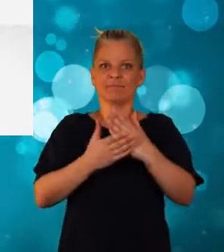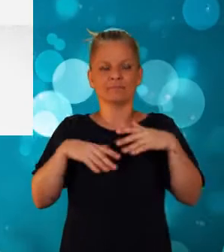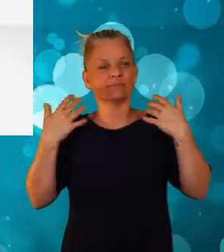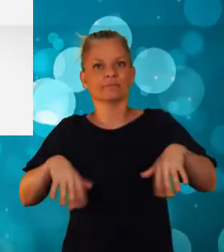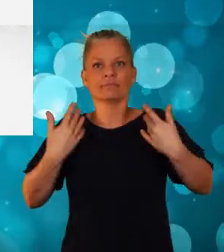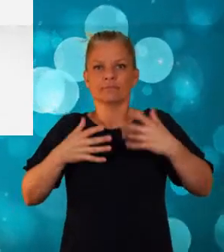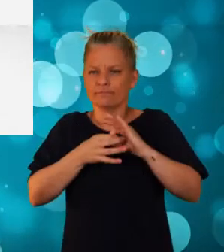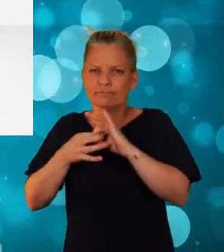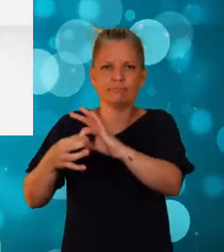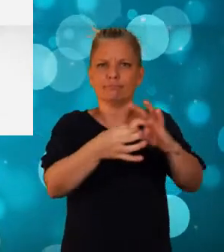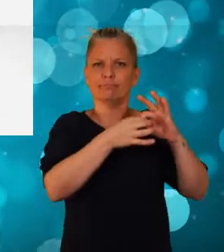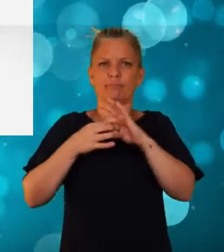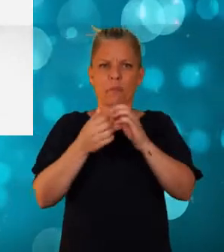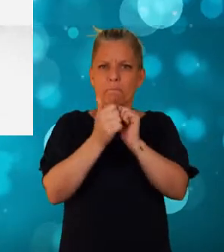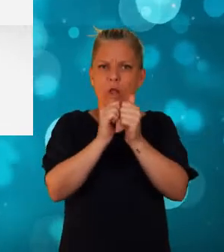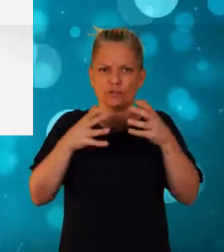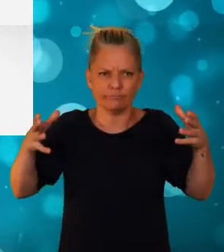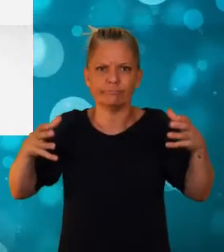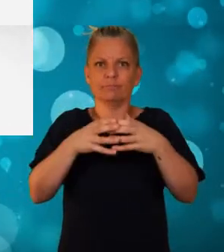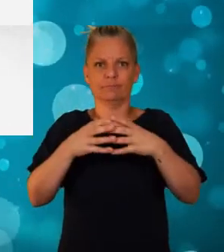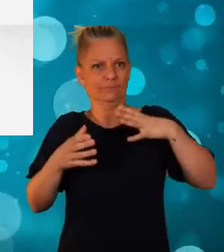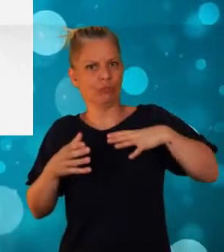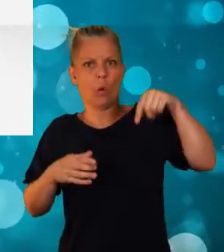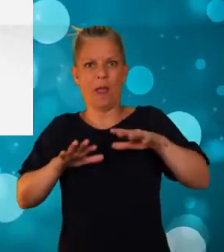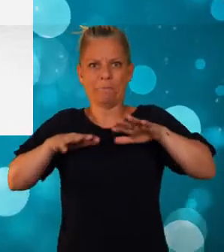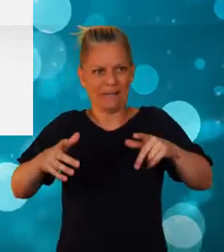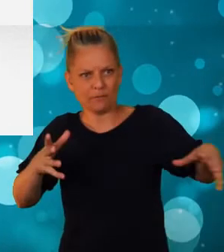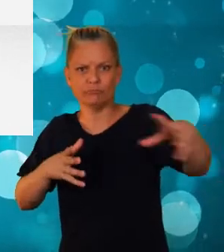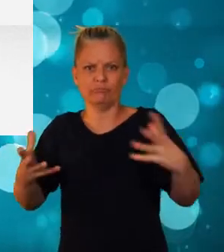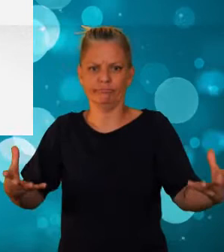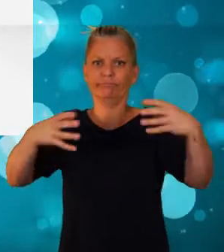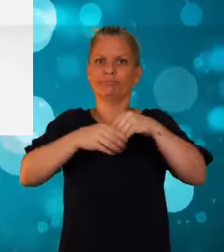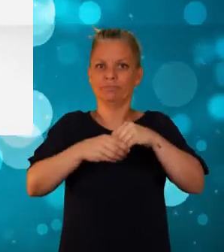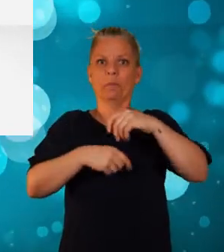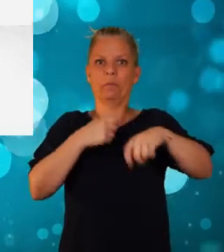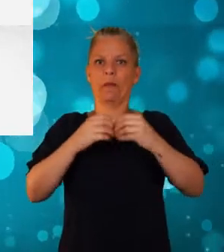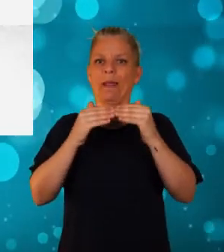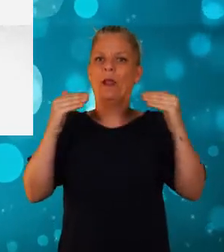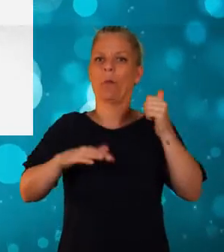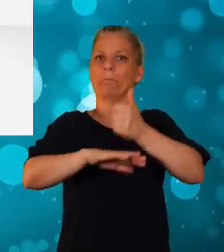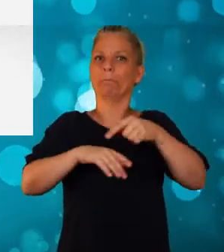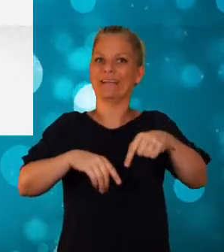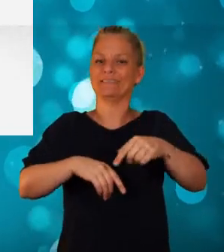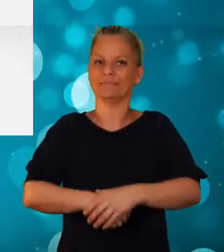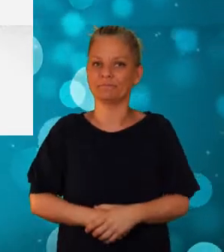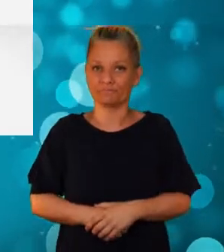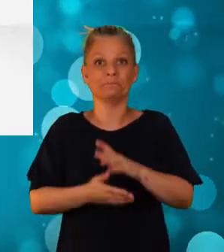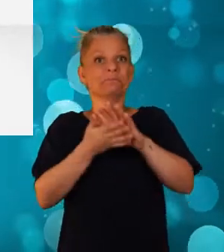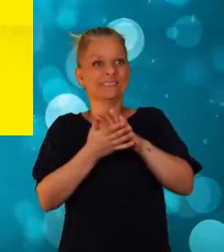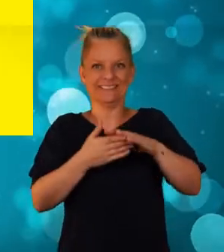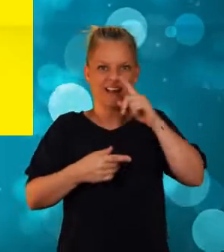Co-production goes beyond participation and partnership working because it requires people to act together on an equal basis.